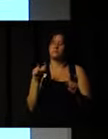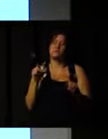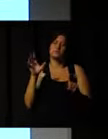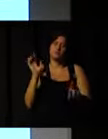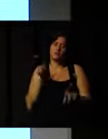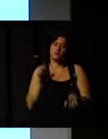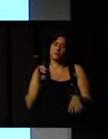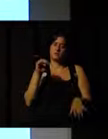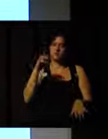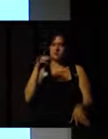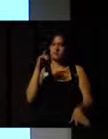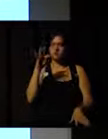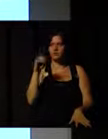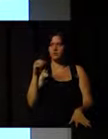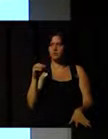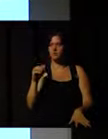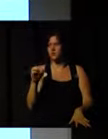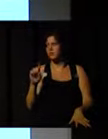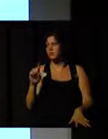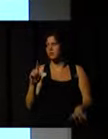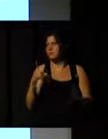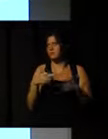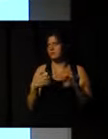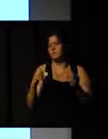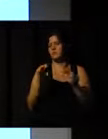But, as you can imagine, it's not simple.